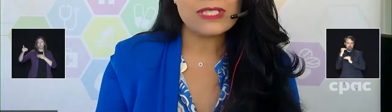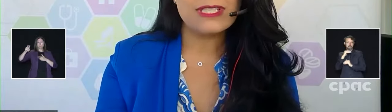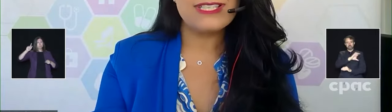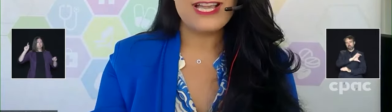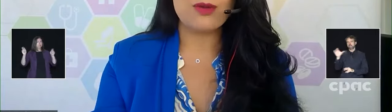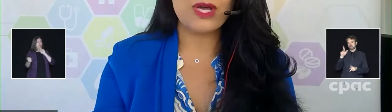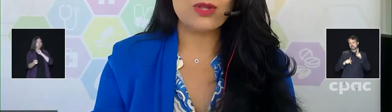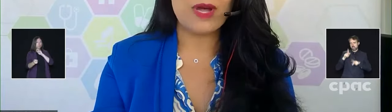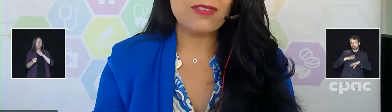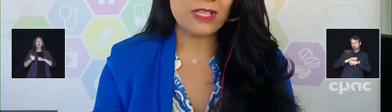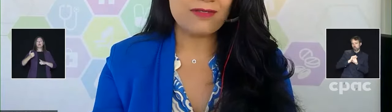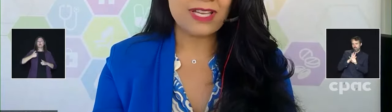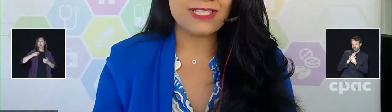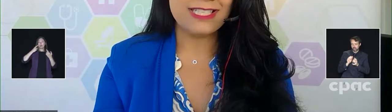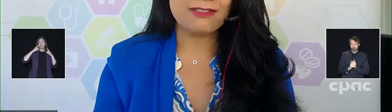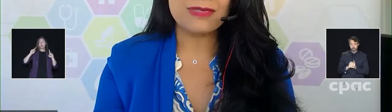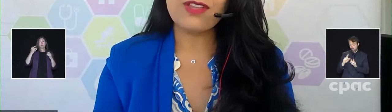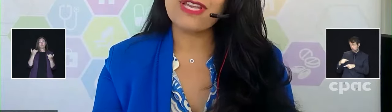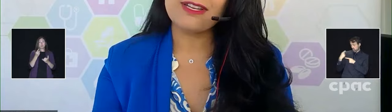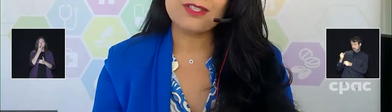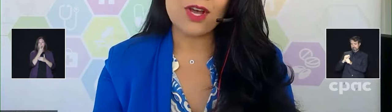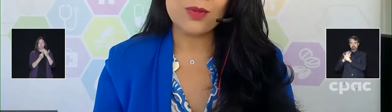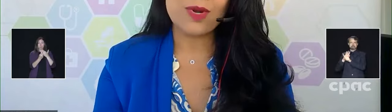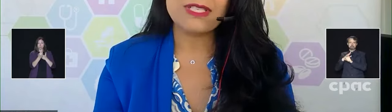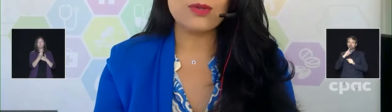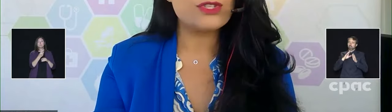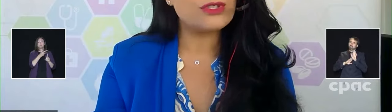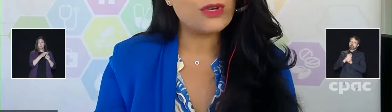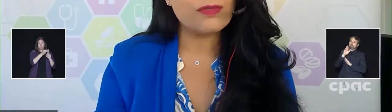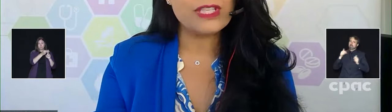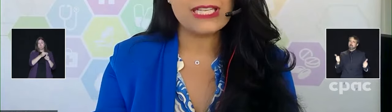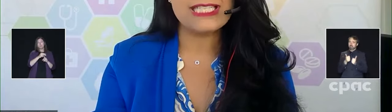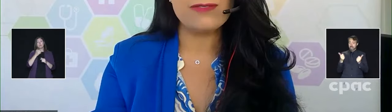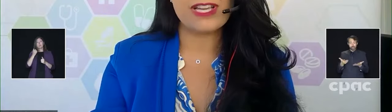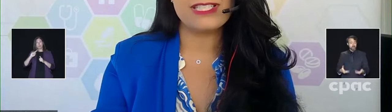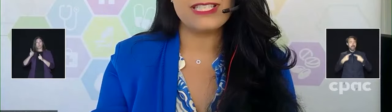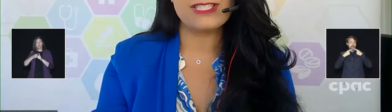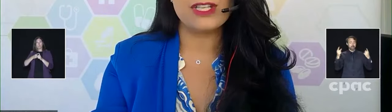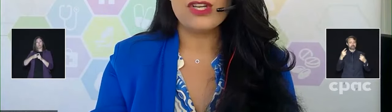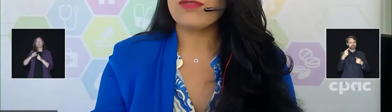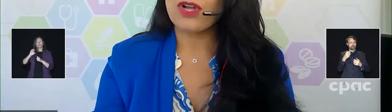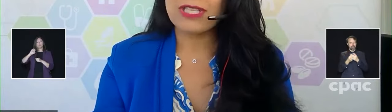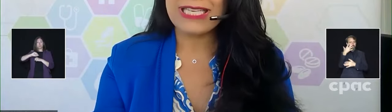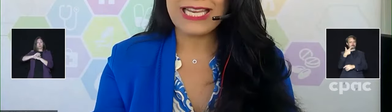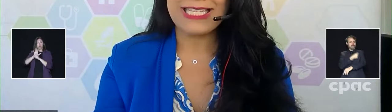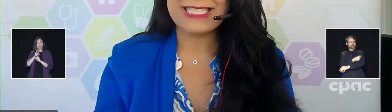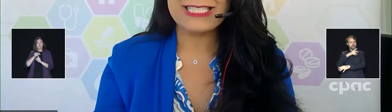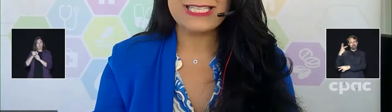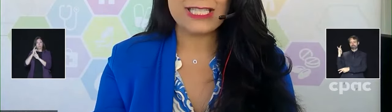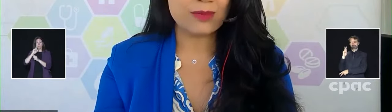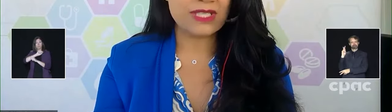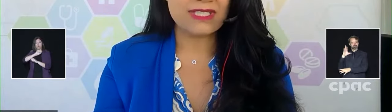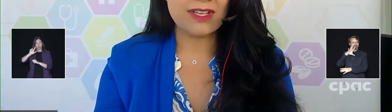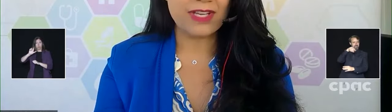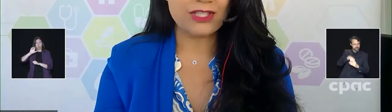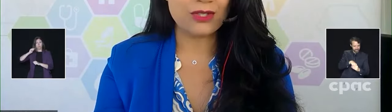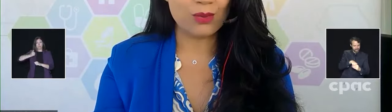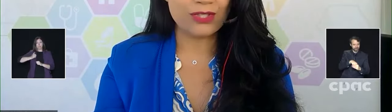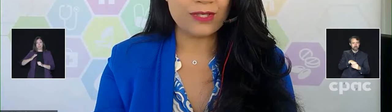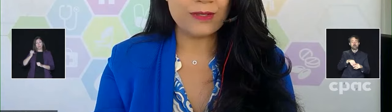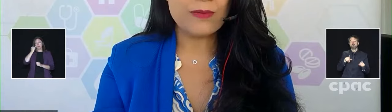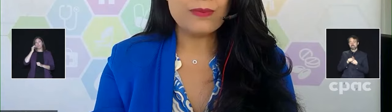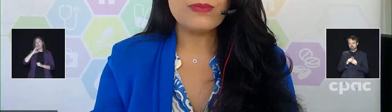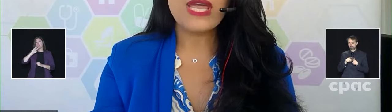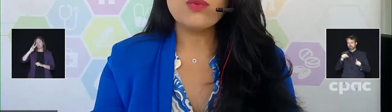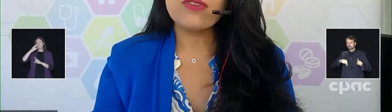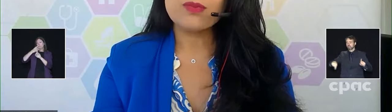announcement about the bivalent vaccine, Health Canada has authorized the original COVID-19 vaccines for all Canadians six months of age and